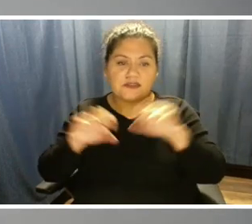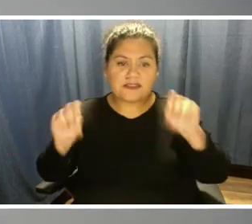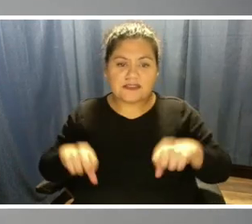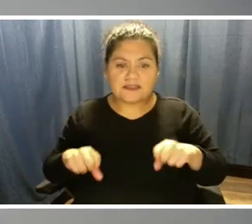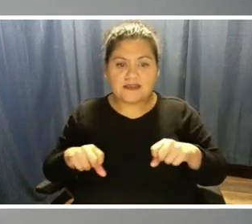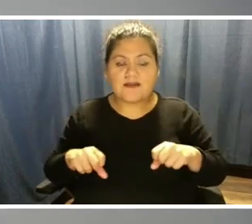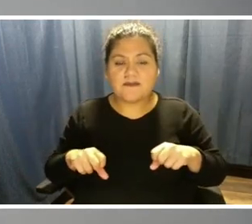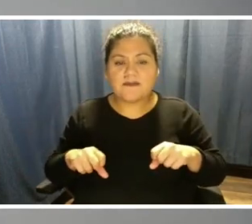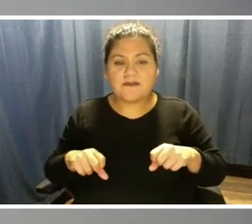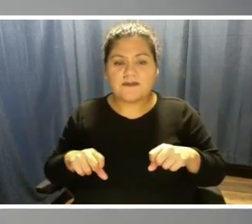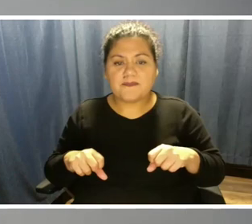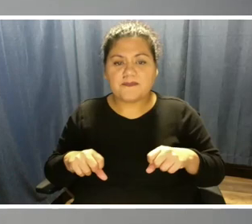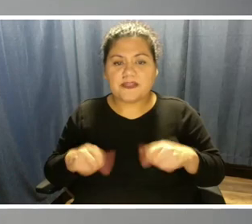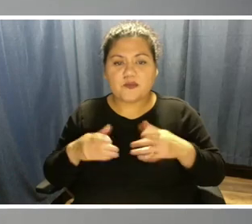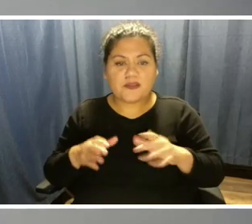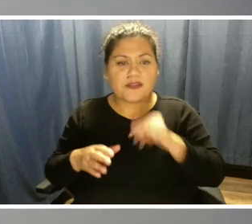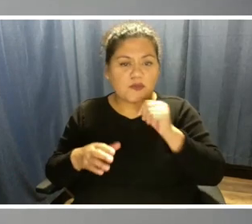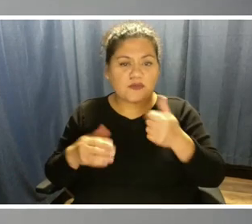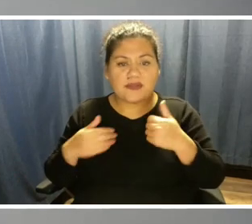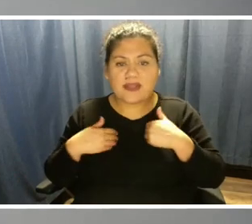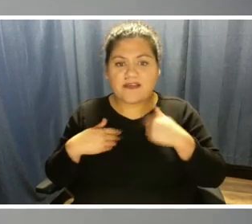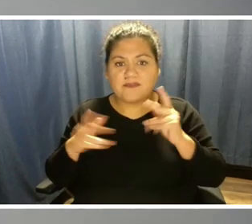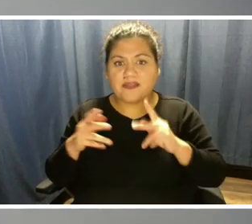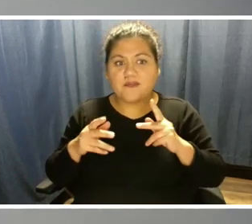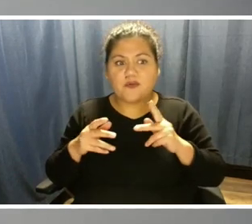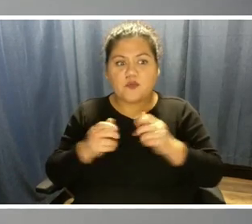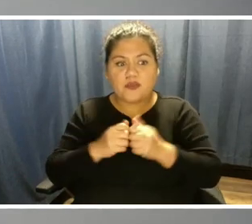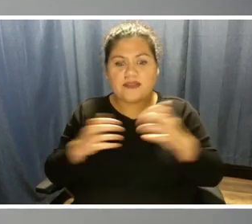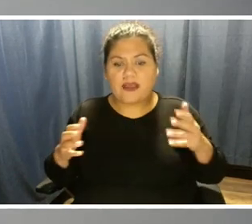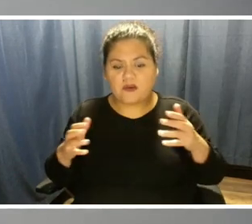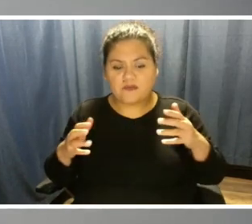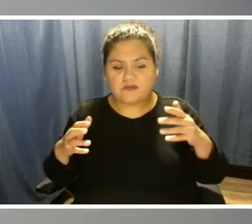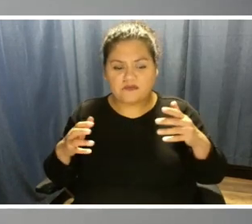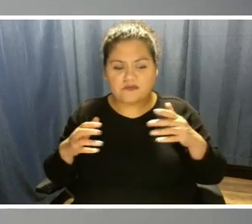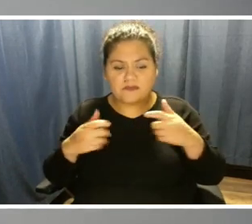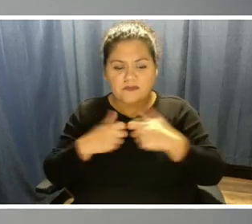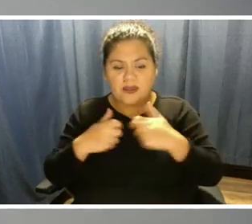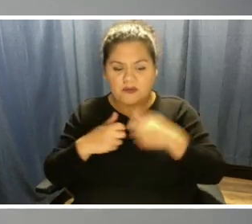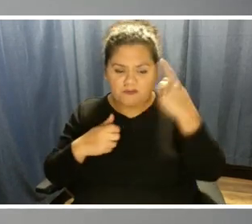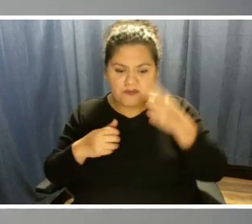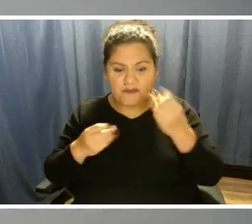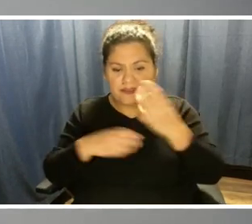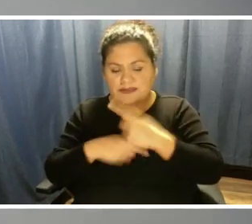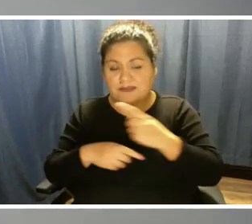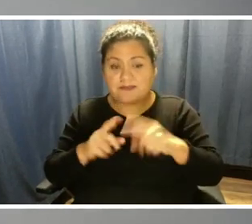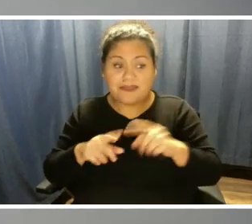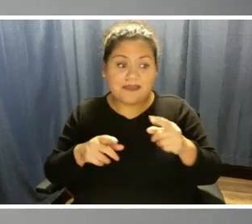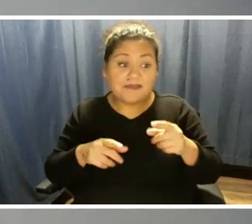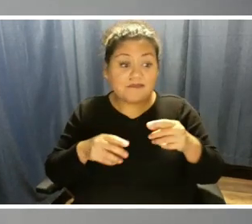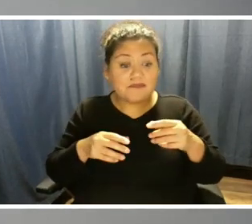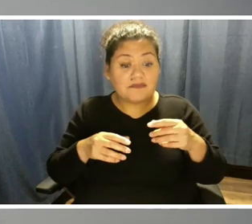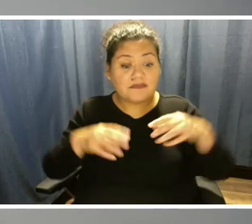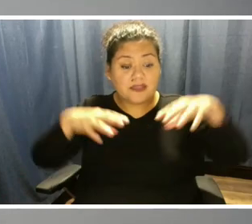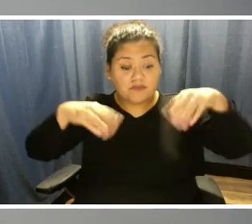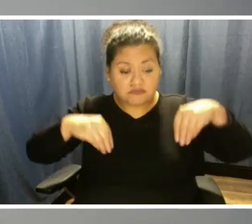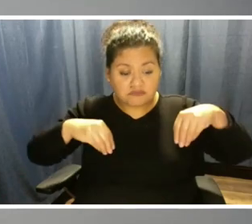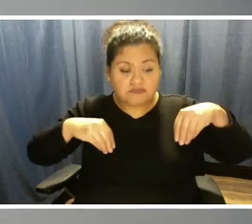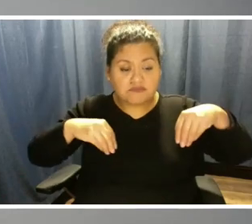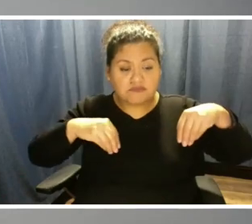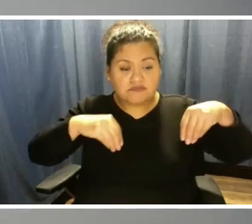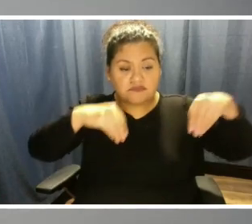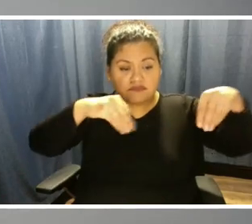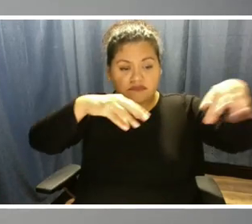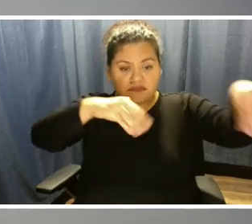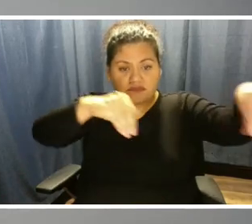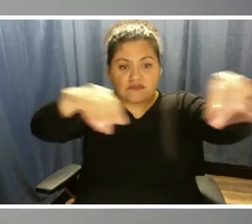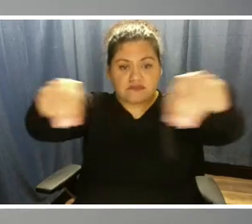allows us to not have folks out for days, maybe, you know, out for a much, much shorter periods of time, but rotated evenly throughout the city. That